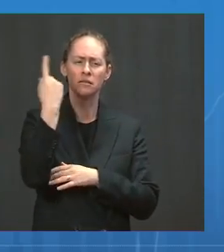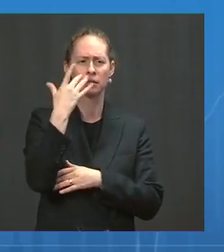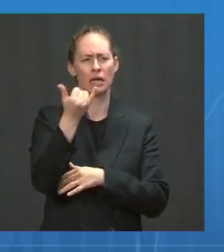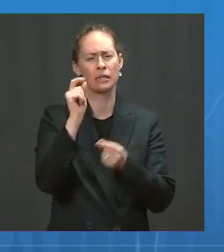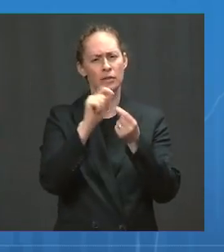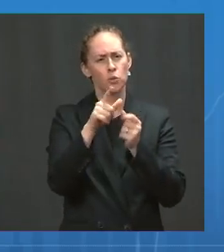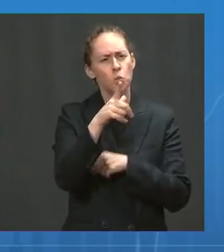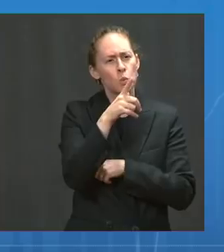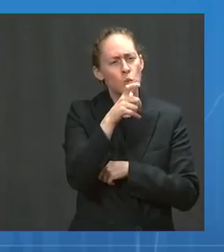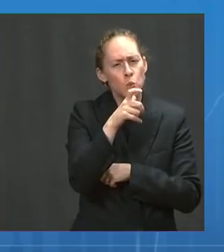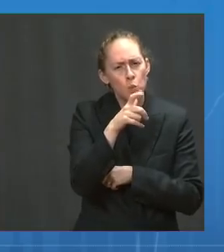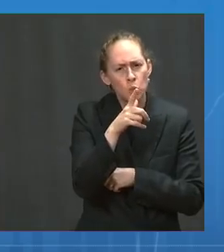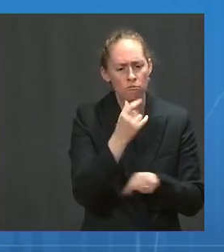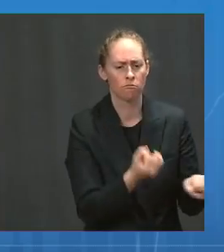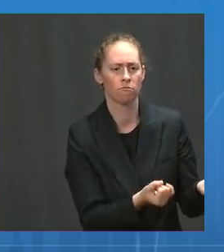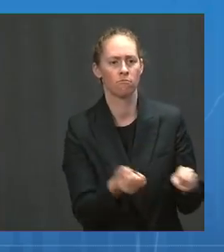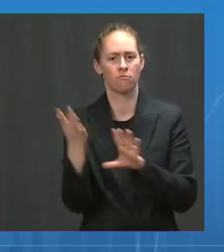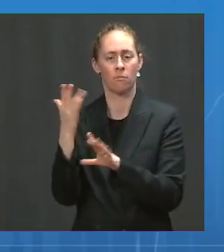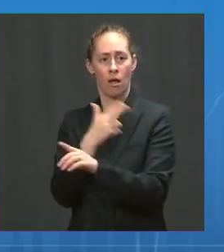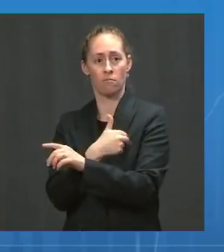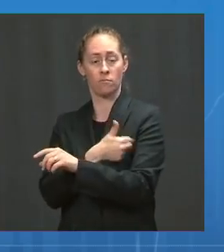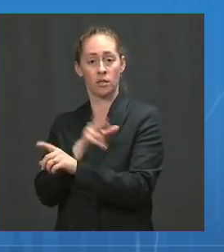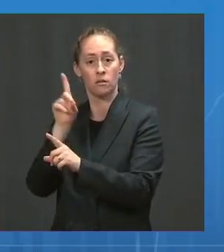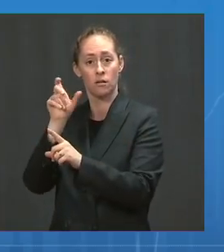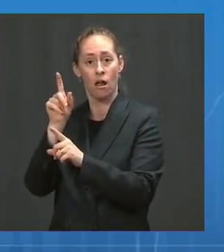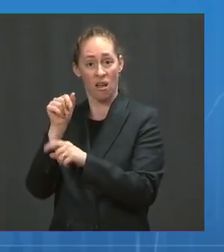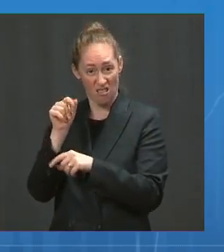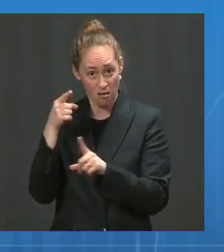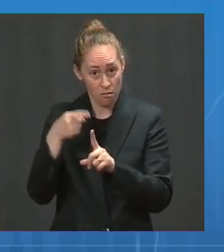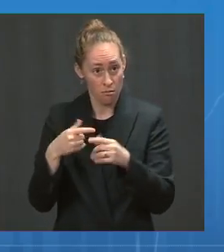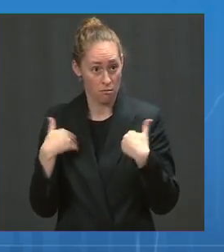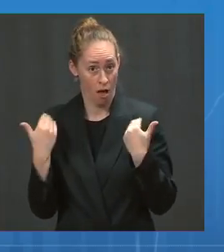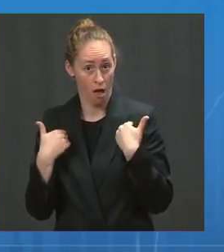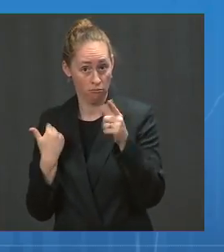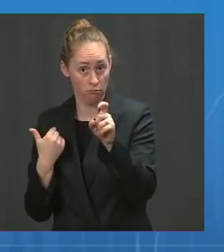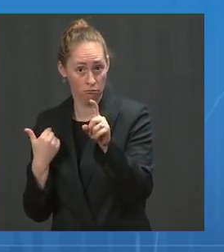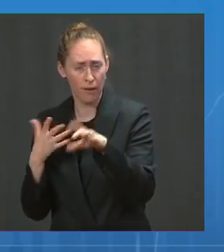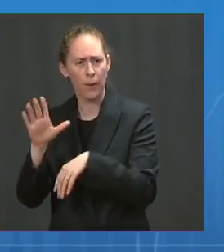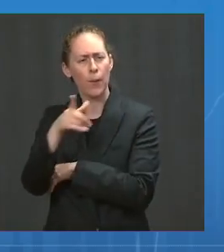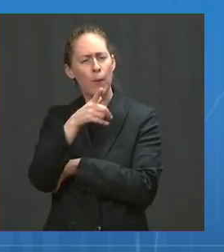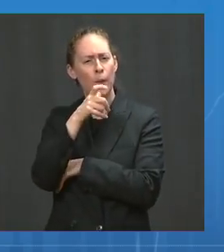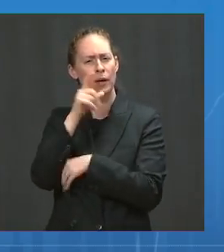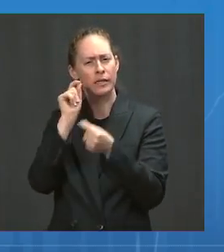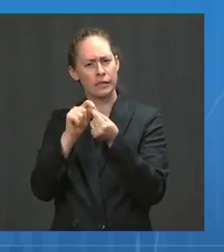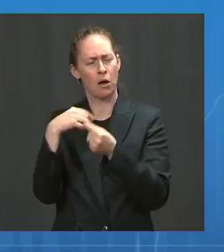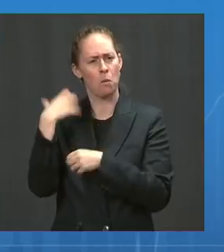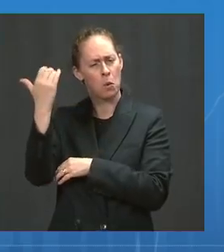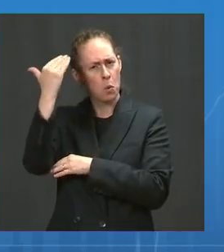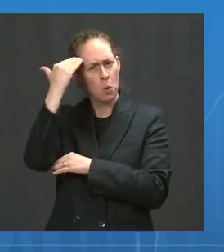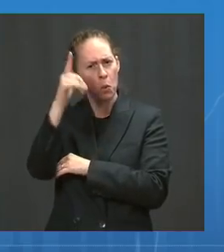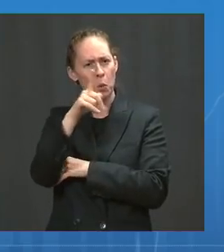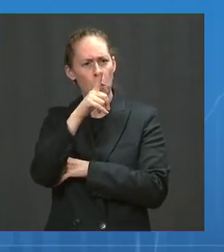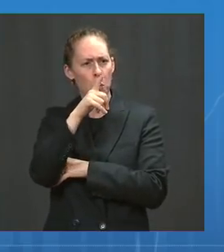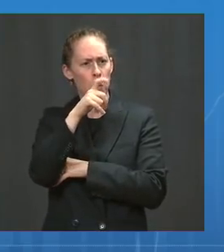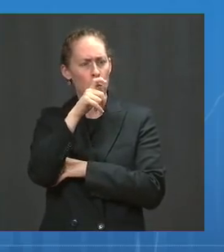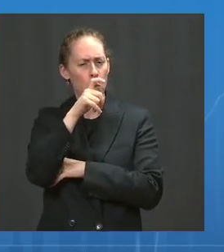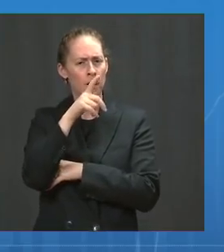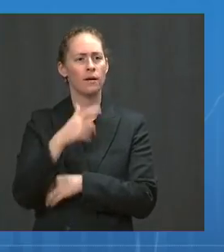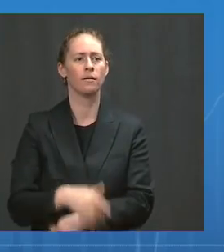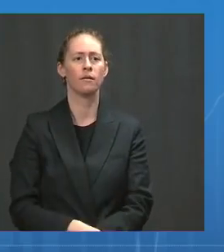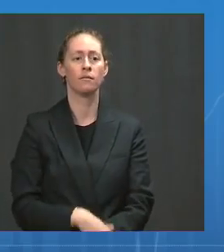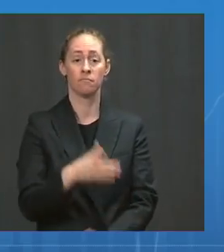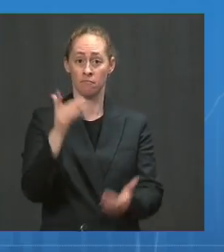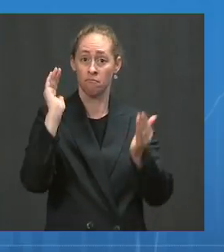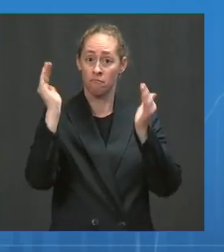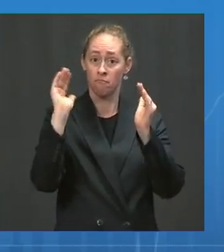variant. Is the rate of younger people being hospitalized by coronavirus now any different than what we were seeing at